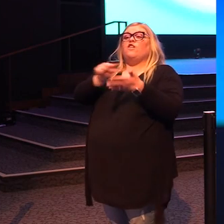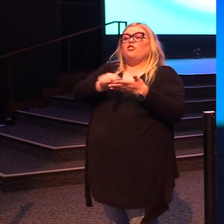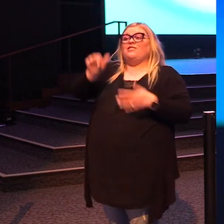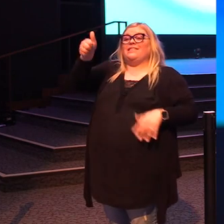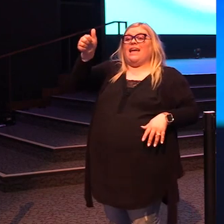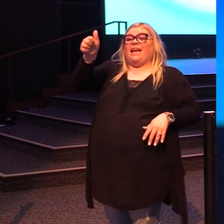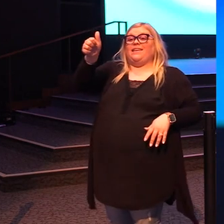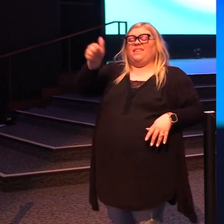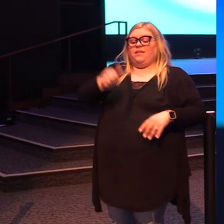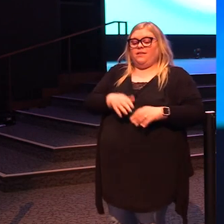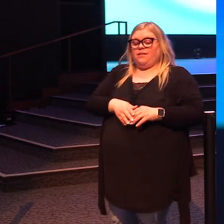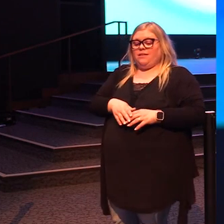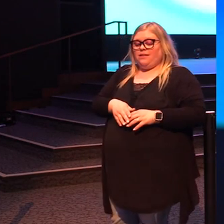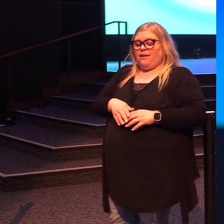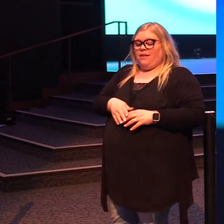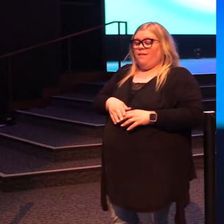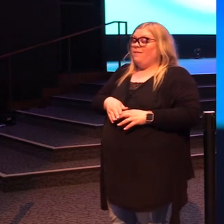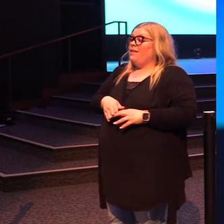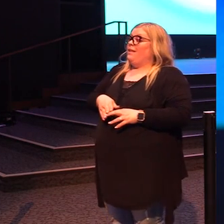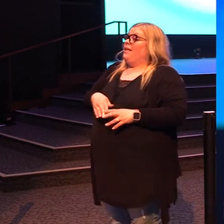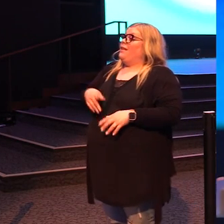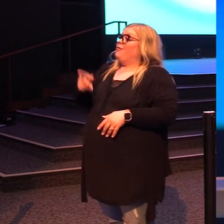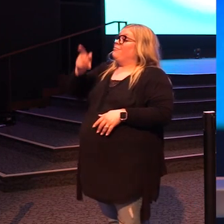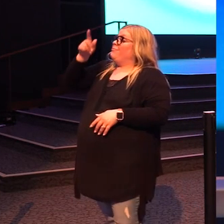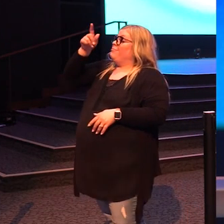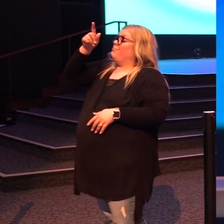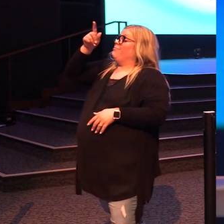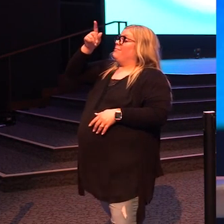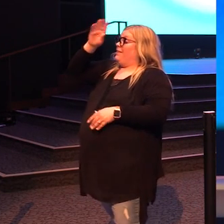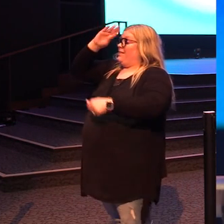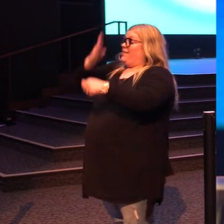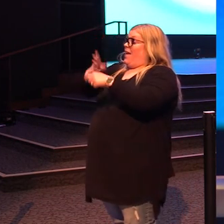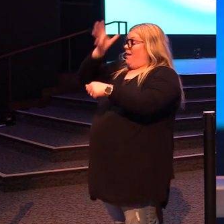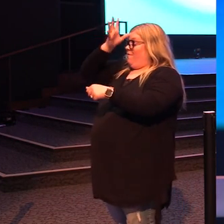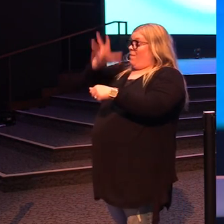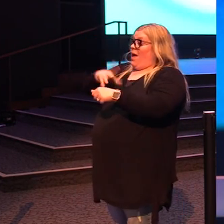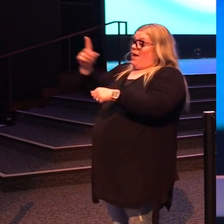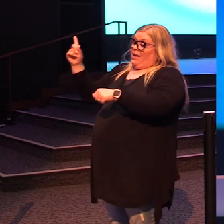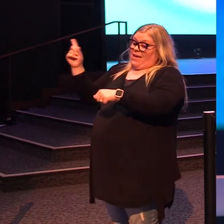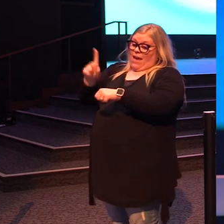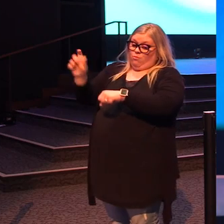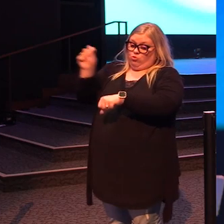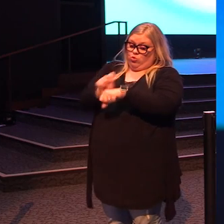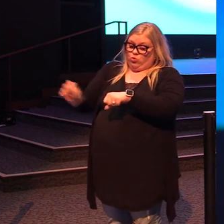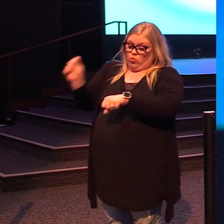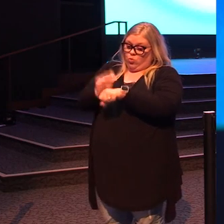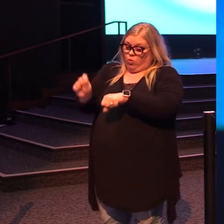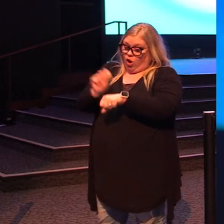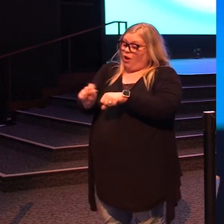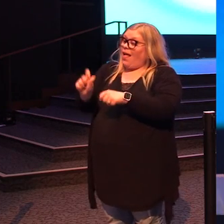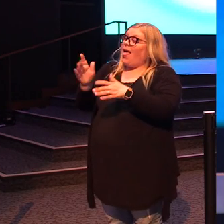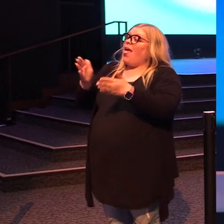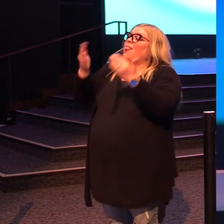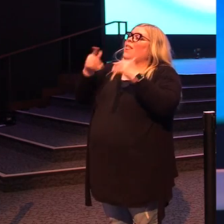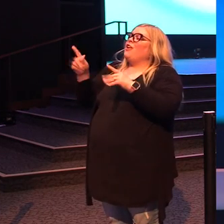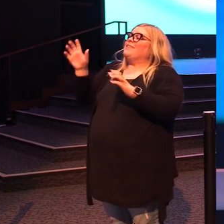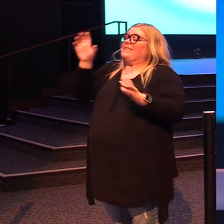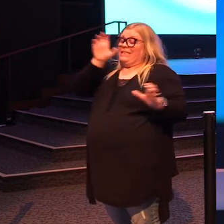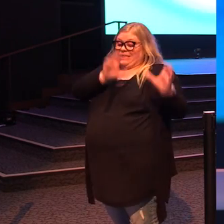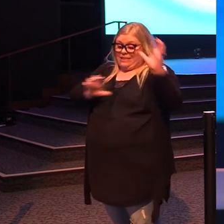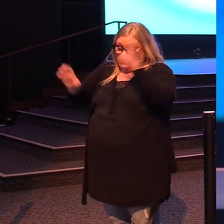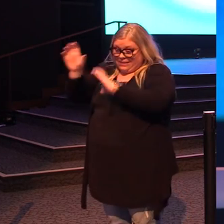says this, For the Son of Man came to what? To seek and save